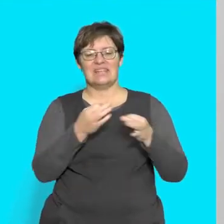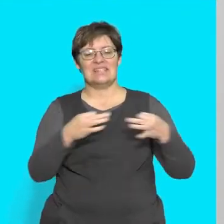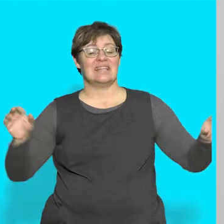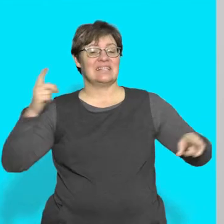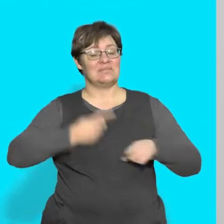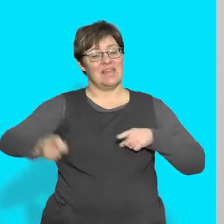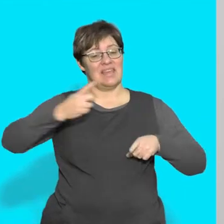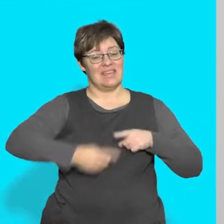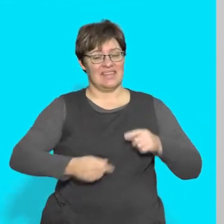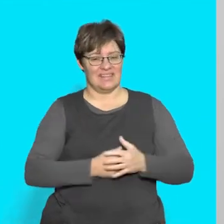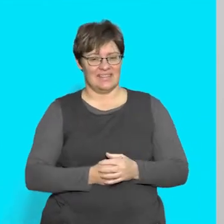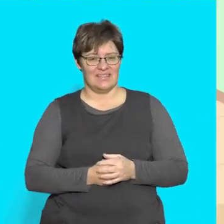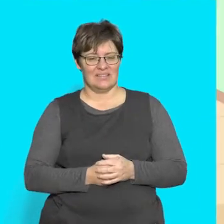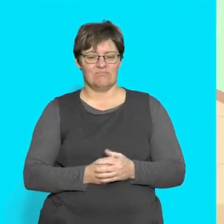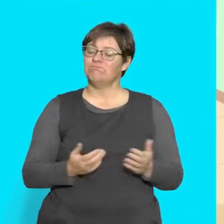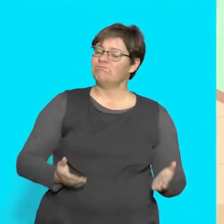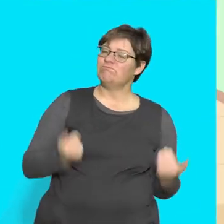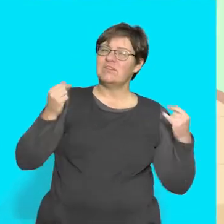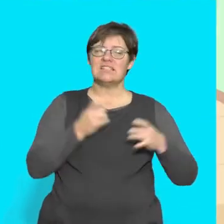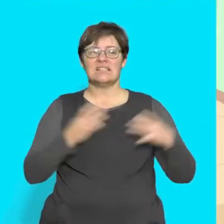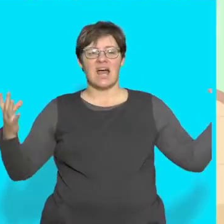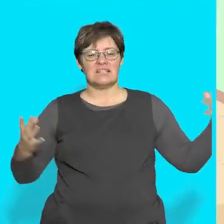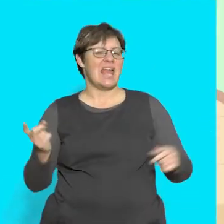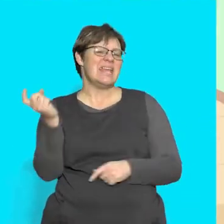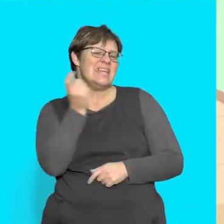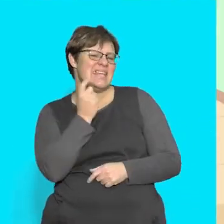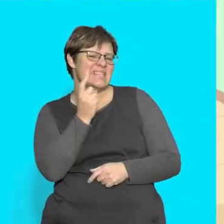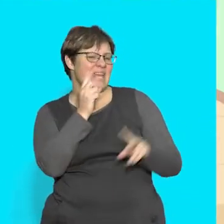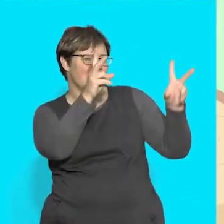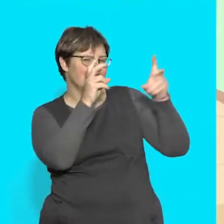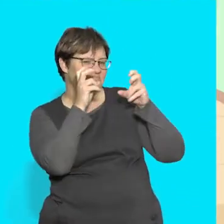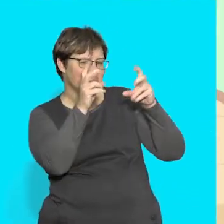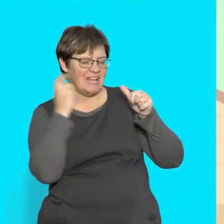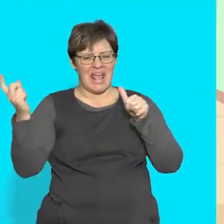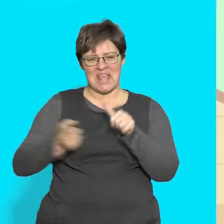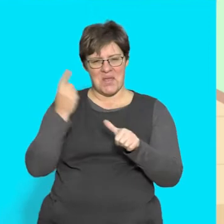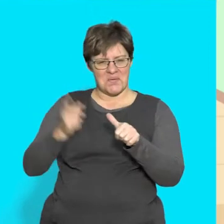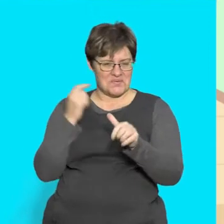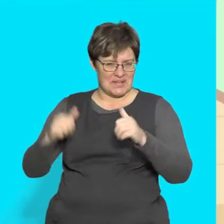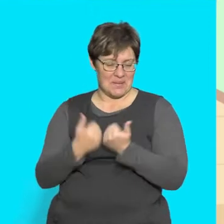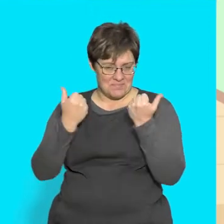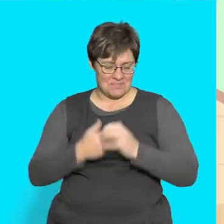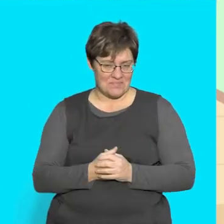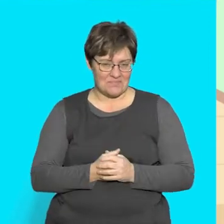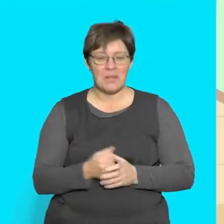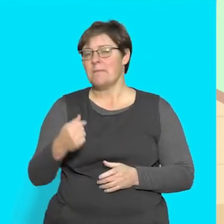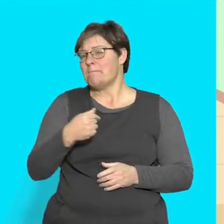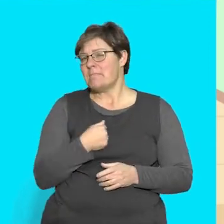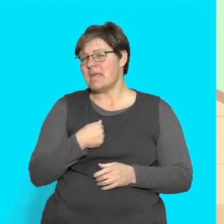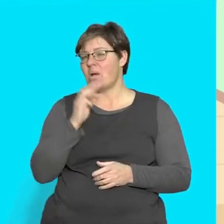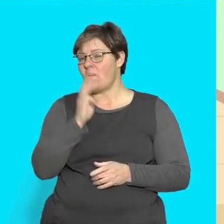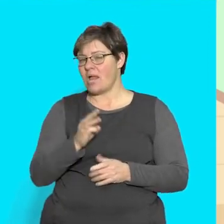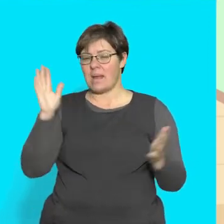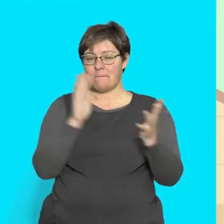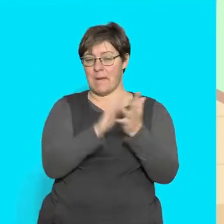Sentence play Let's start with an easy listening and counting game I am going to